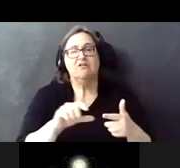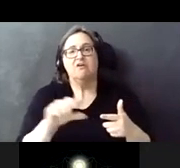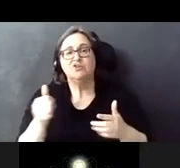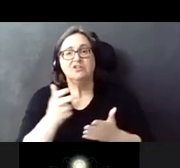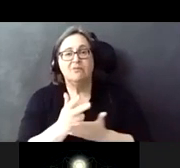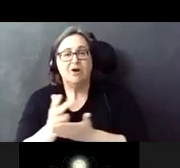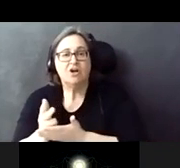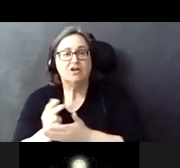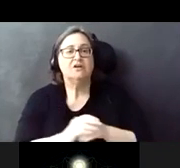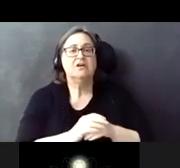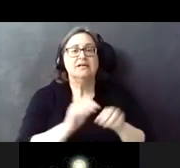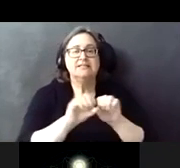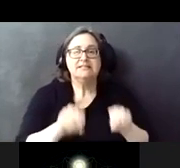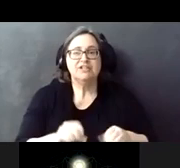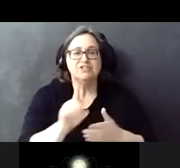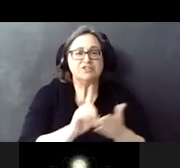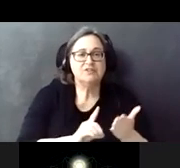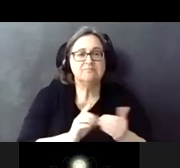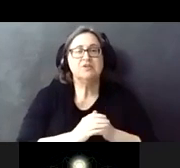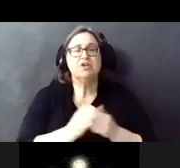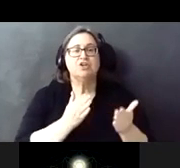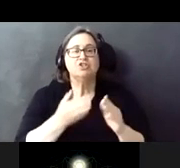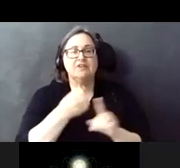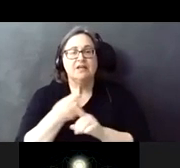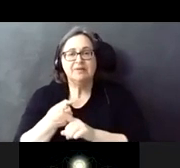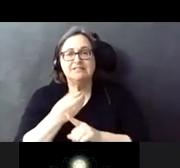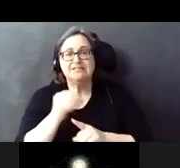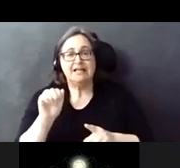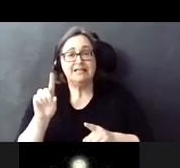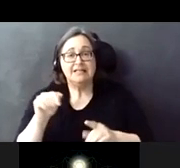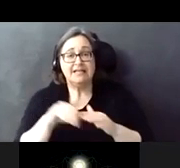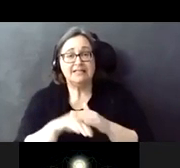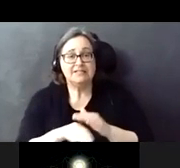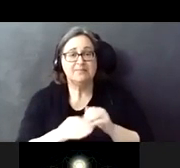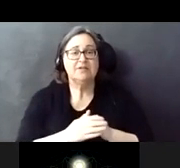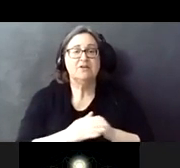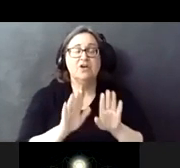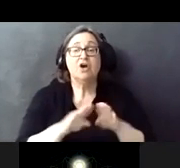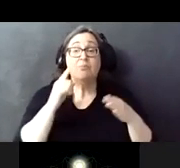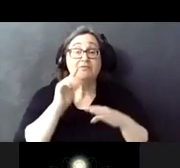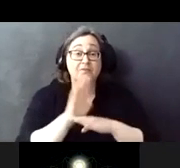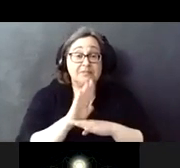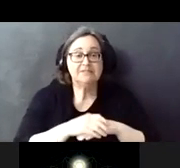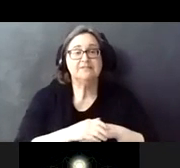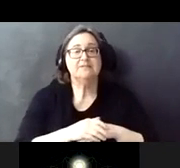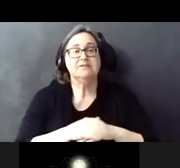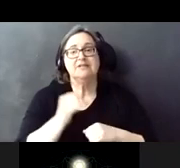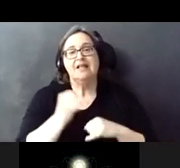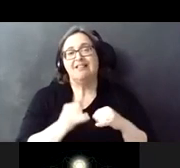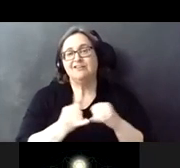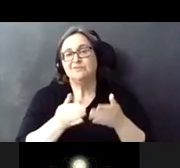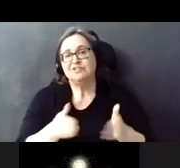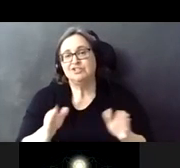station design service impacts and ADA accessibility open for business and general